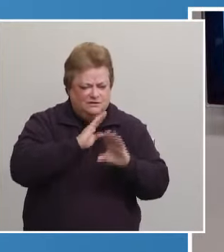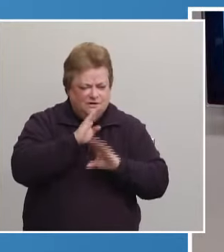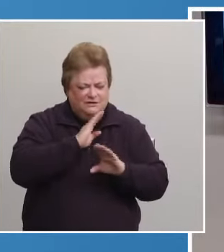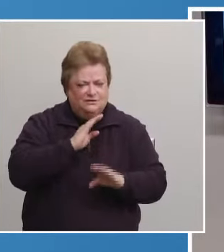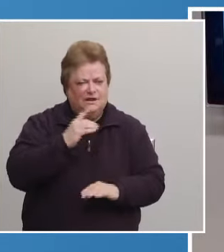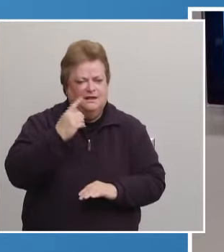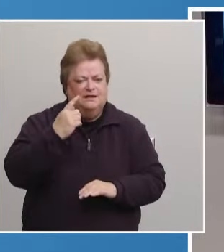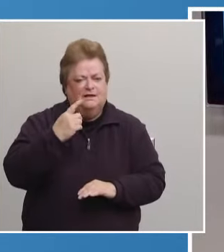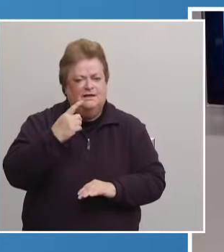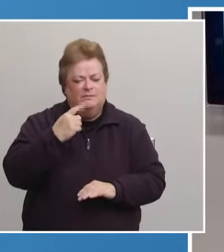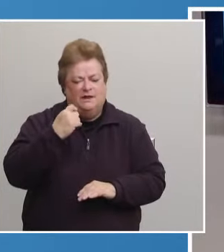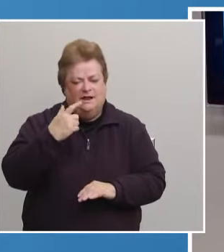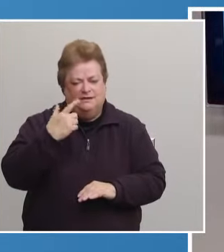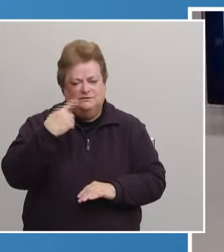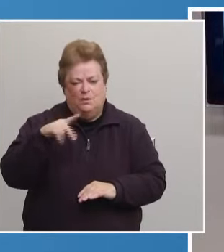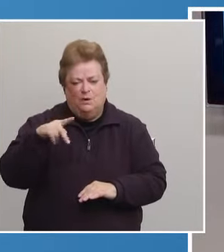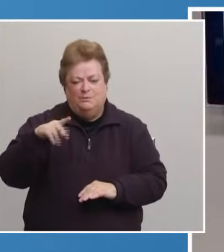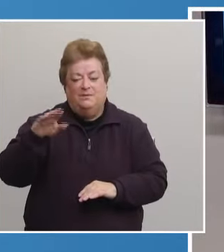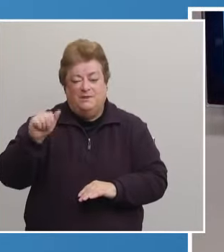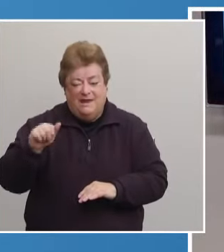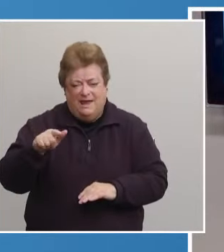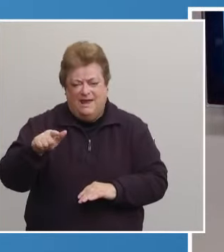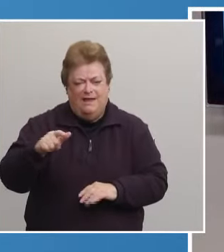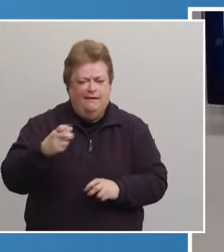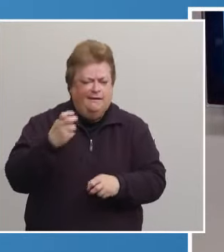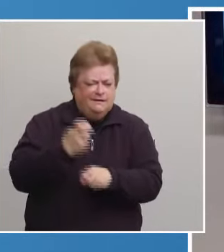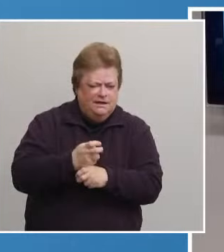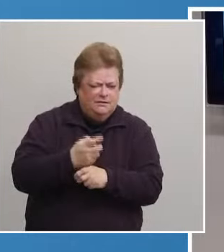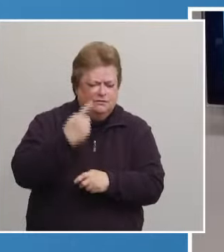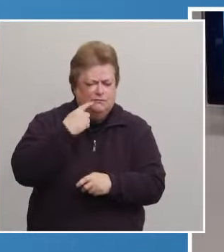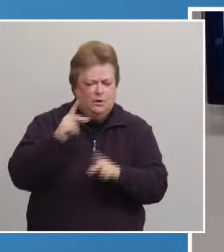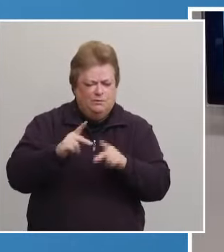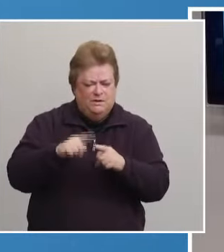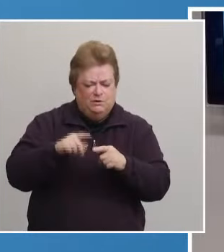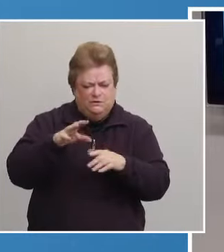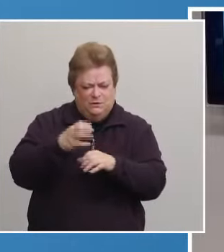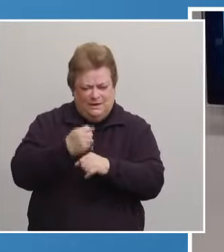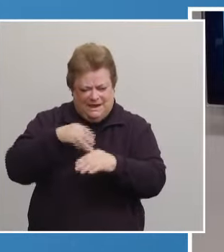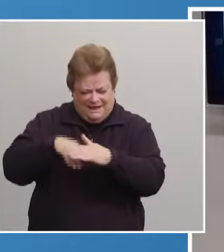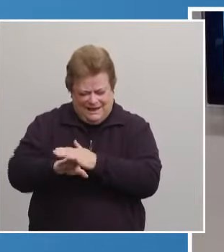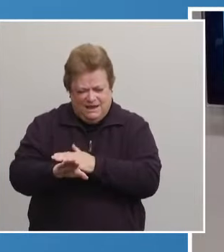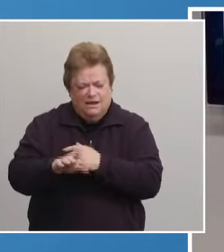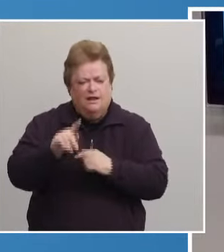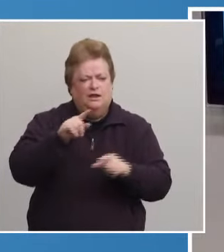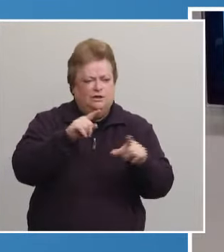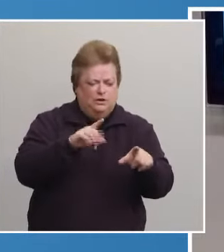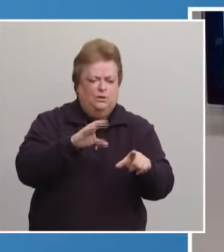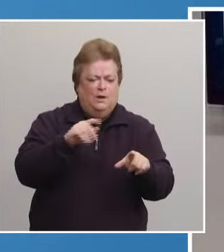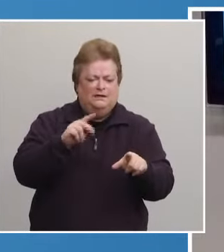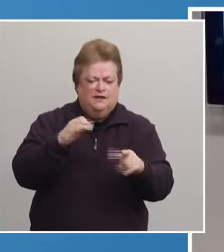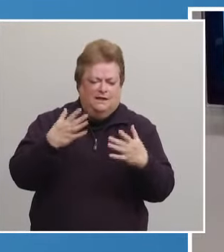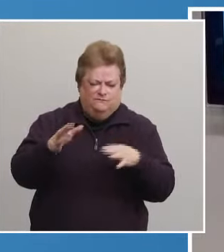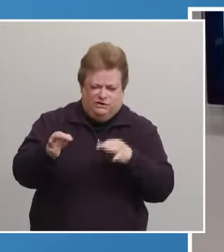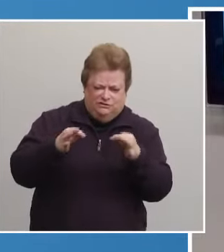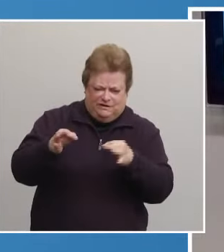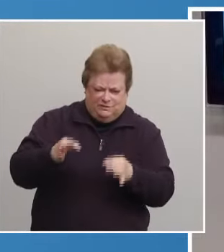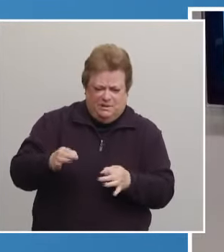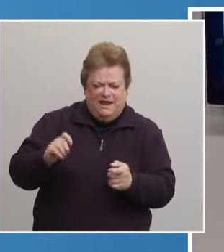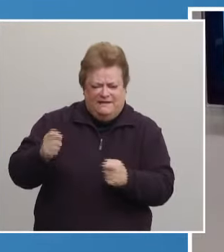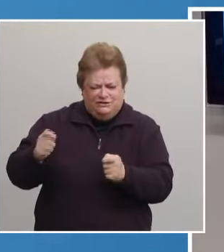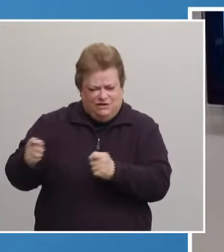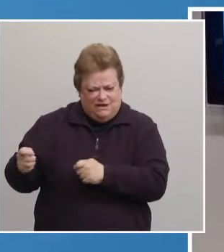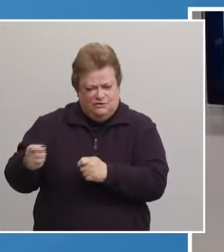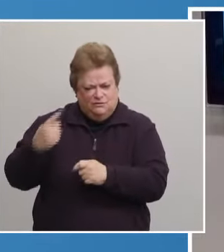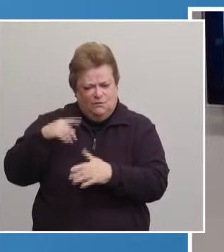it's hard for elderly people to get to PBA. And you and Tom, course, explained a lot of the accommodations being made. But going